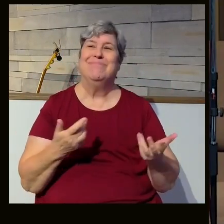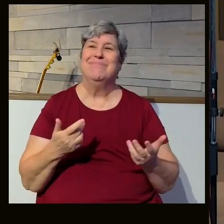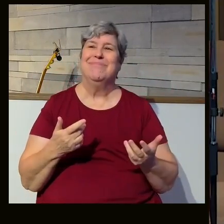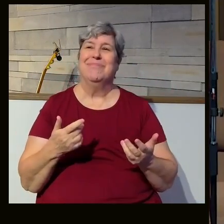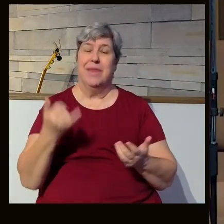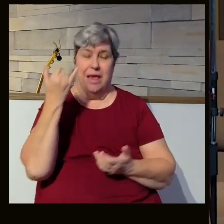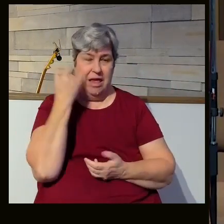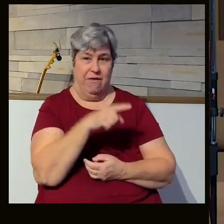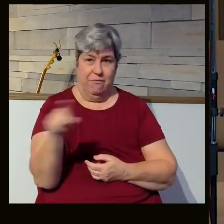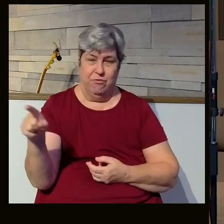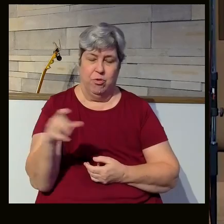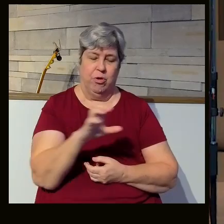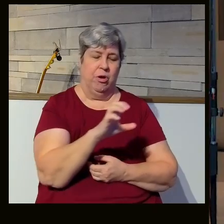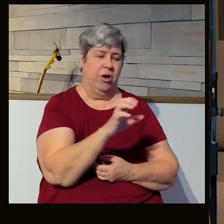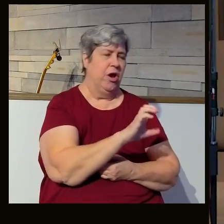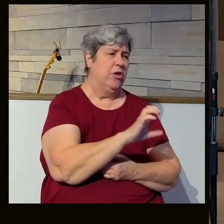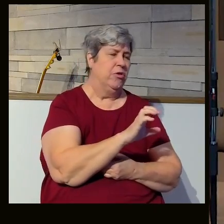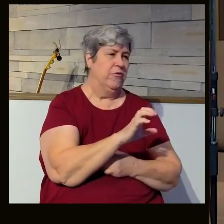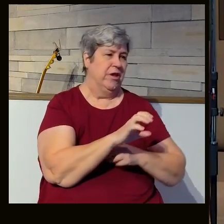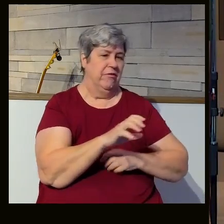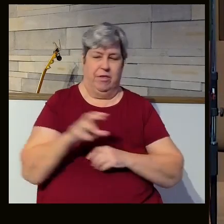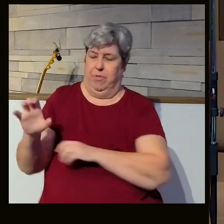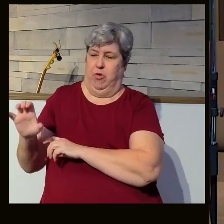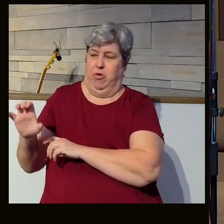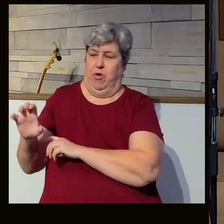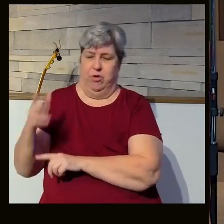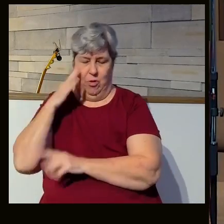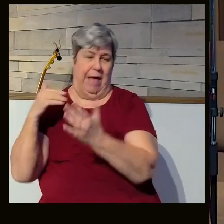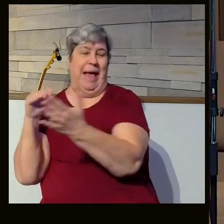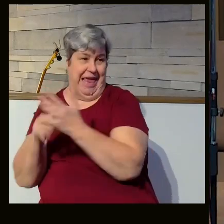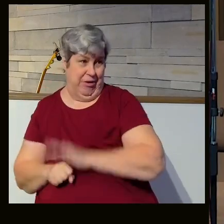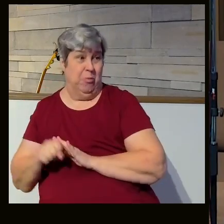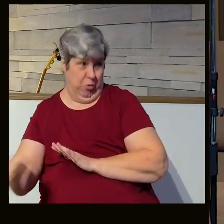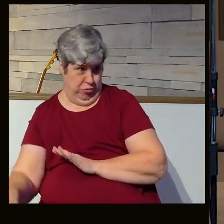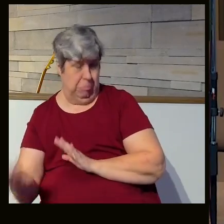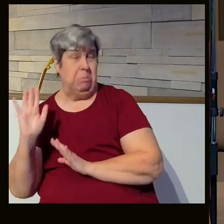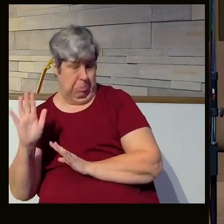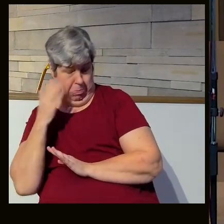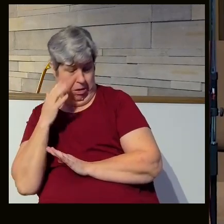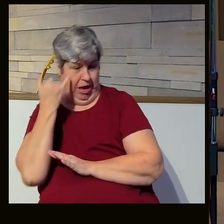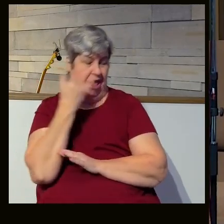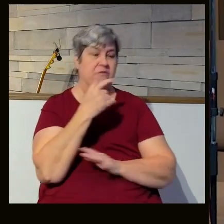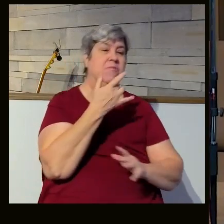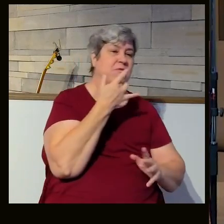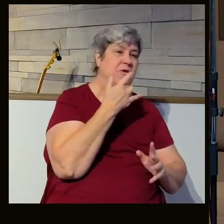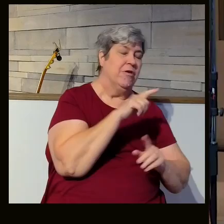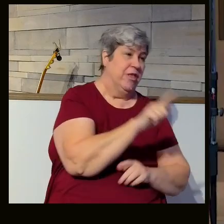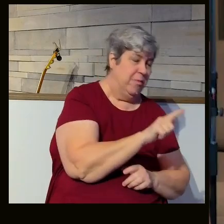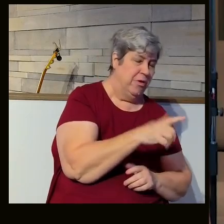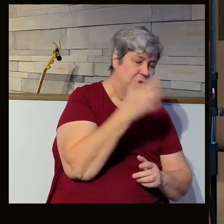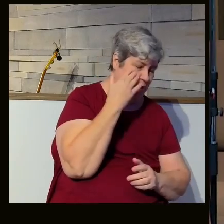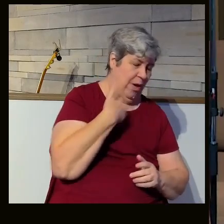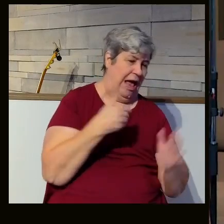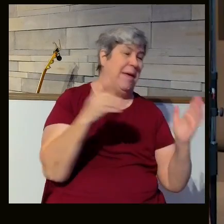to go. If you are a conservative, you will be glad to know that I'm going to be against abortion, all right? And if you're a progressive, you'll be glad